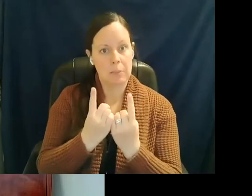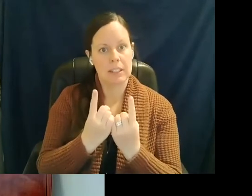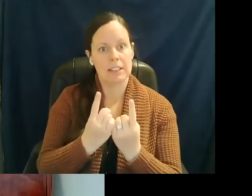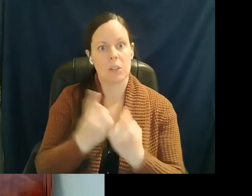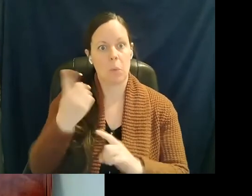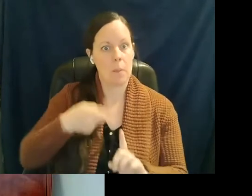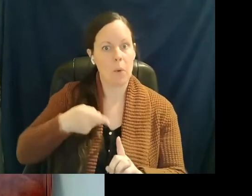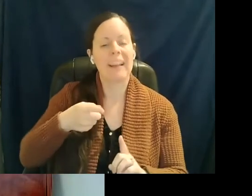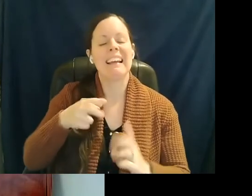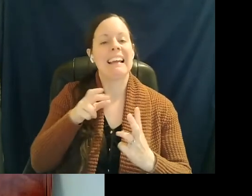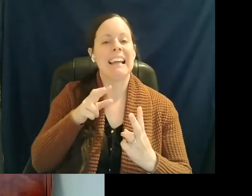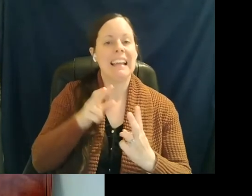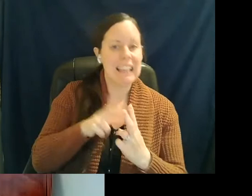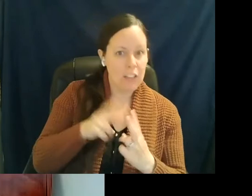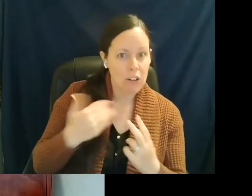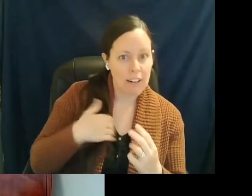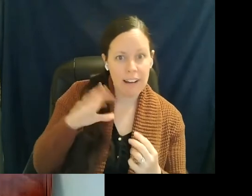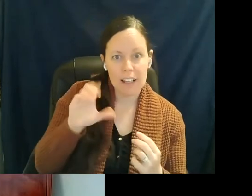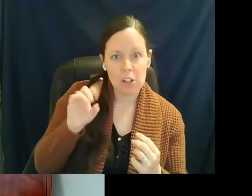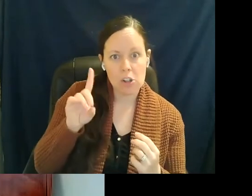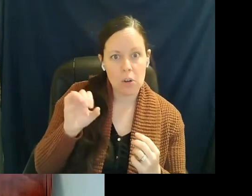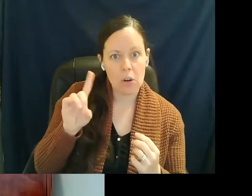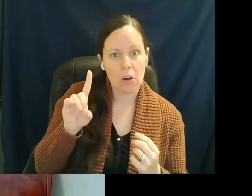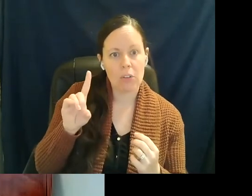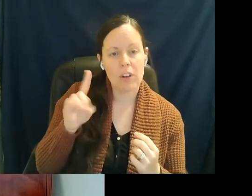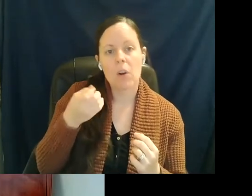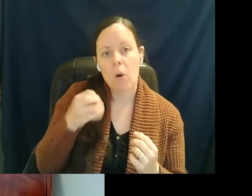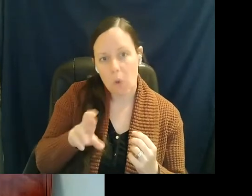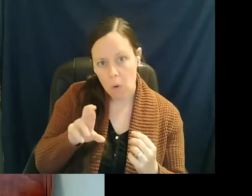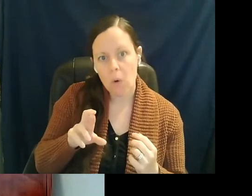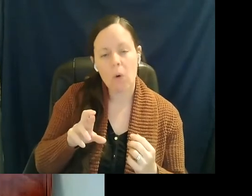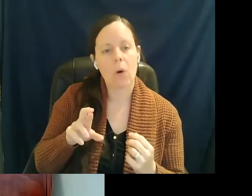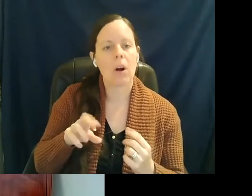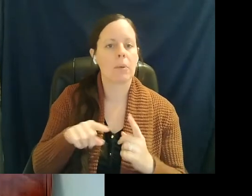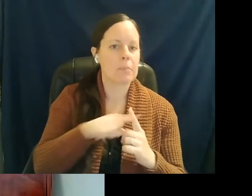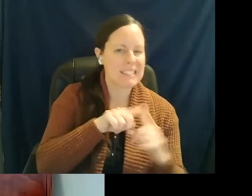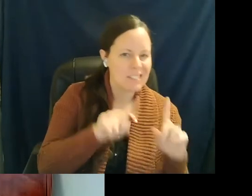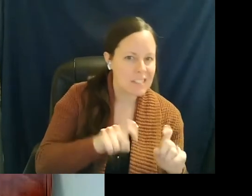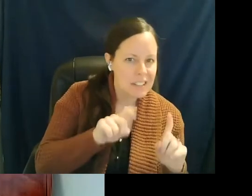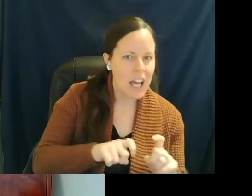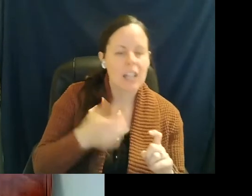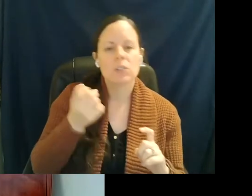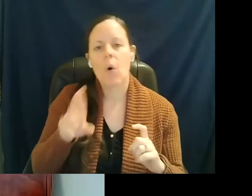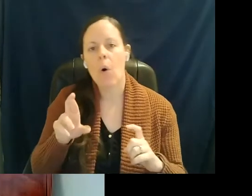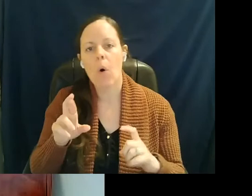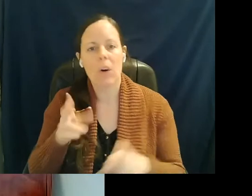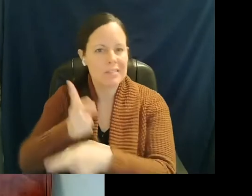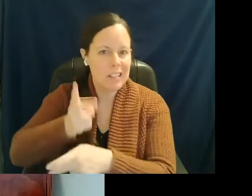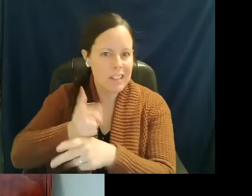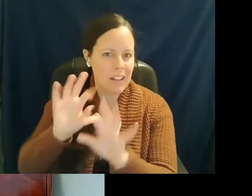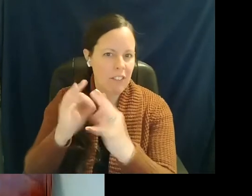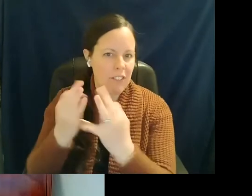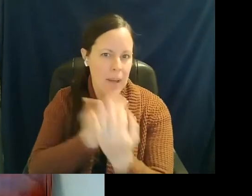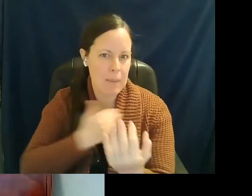either had some, some form of COVID or had some COVID positive tests, or maybe they're even taking care of family members that are